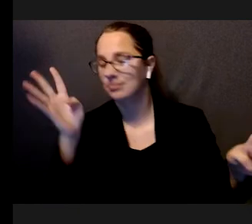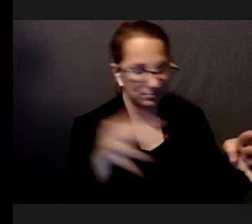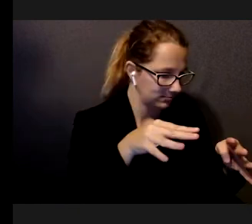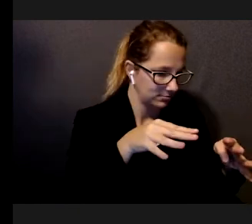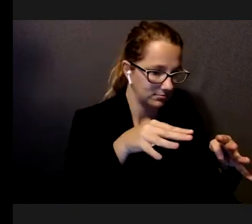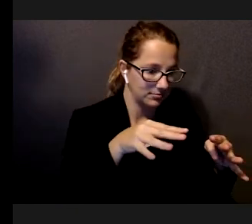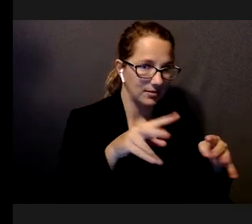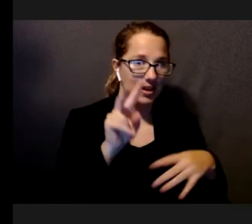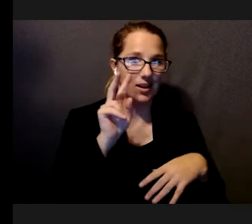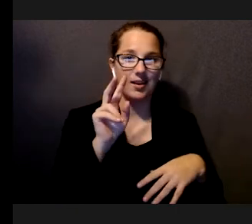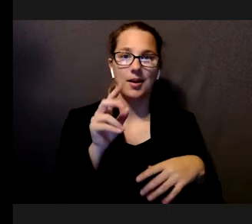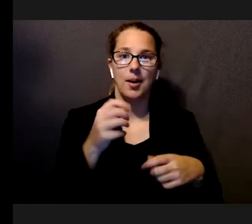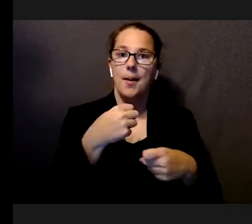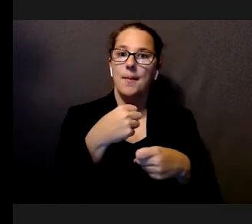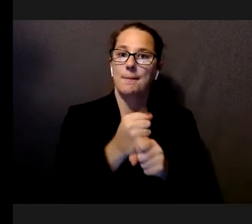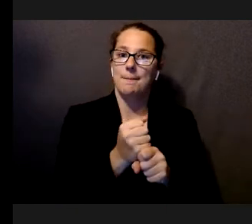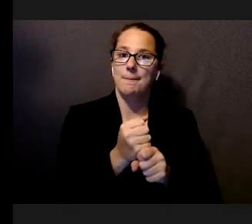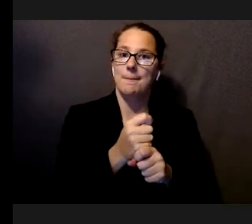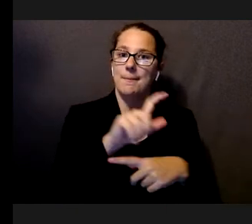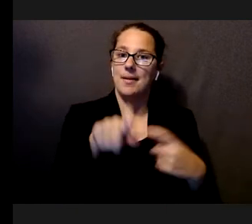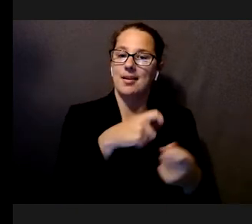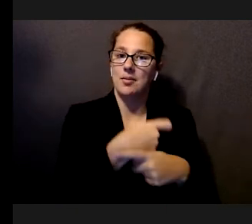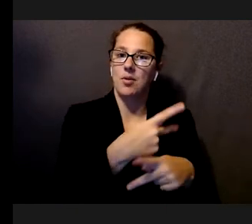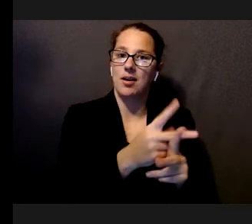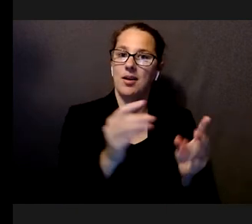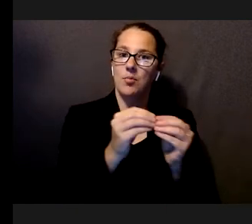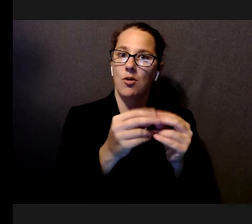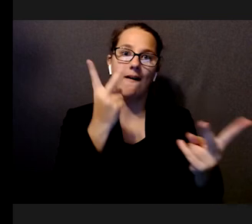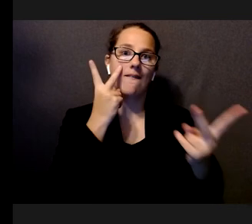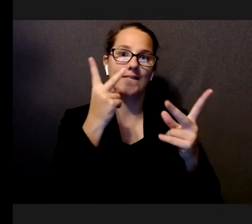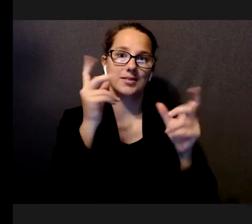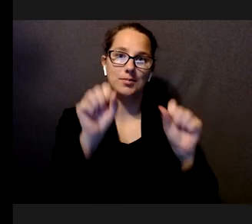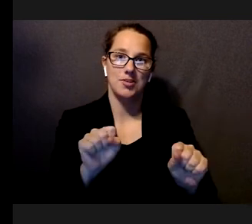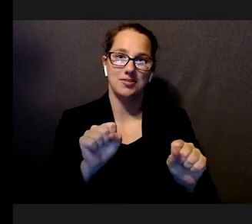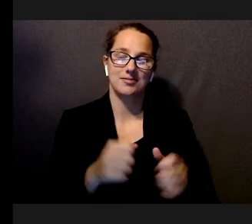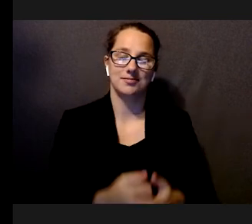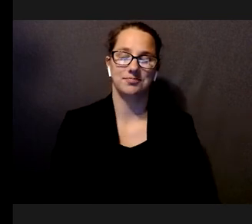it makes the target more visible to the person with low vision.